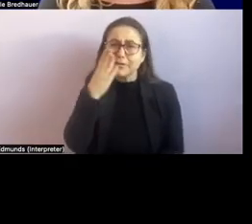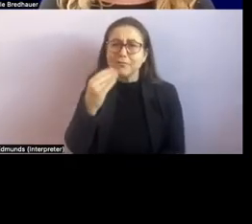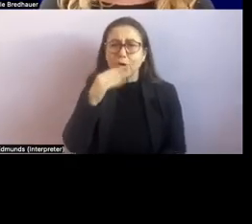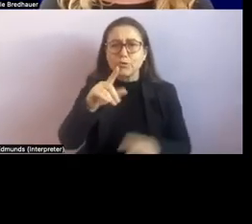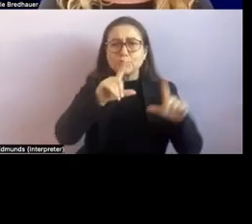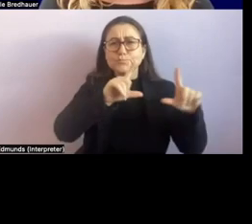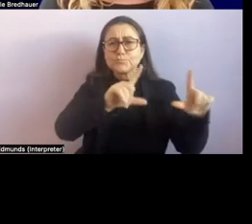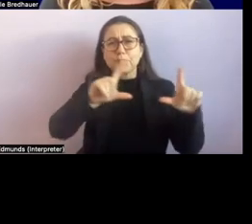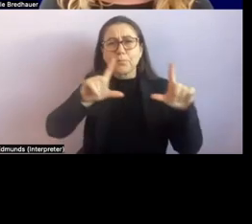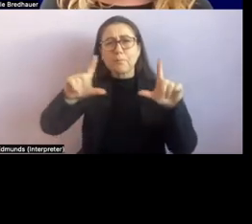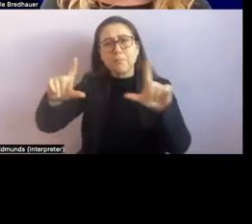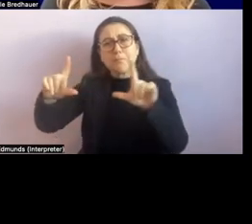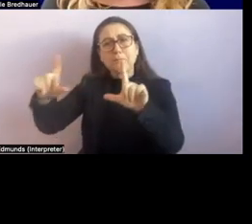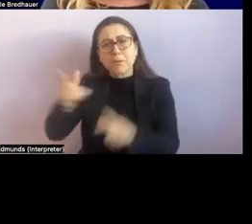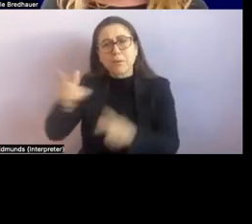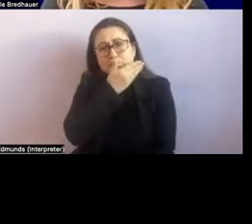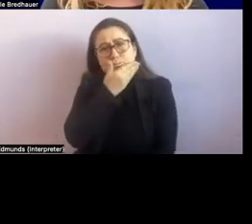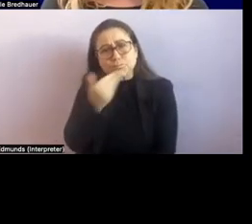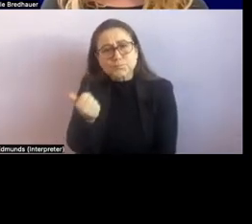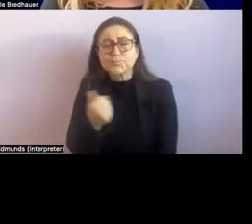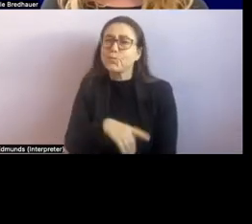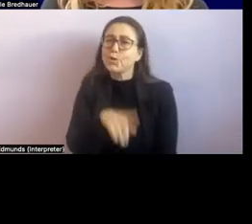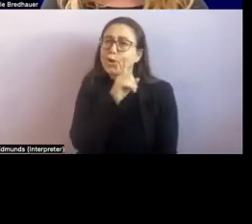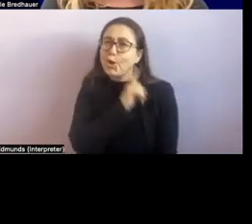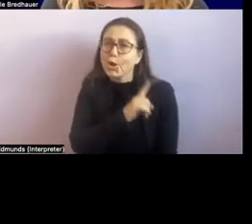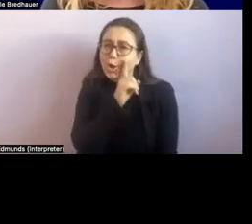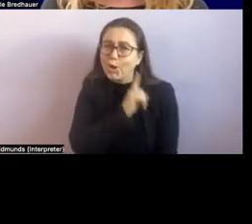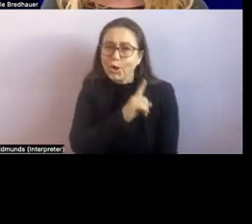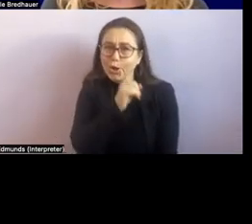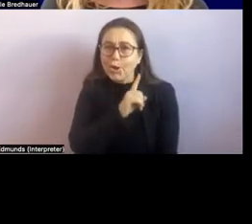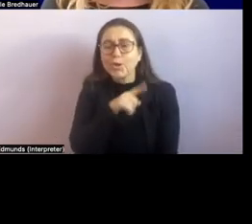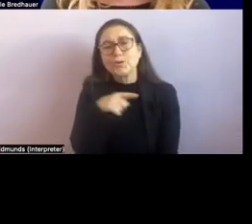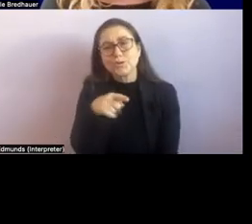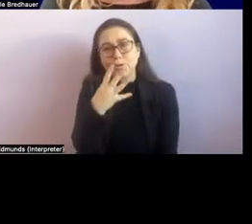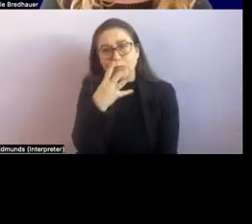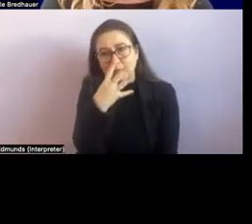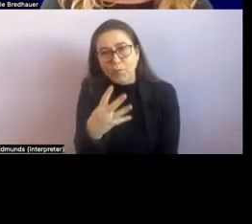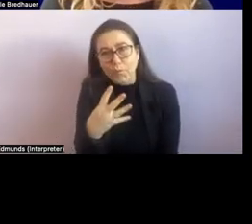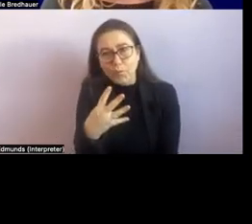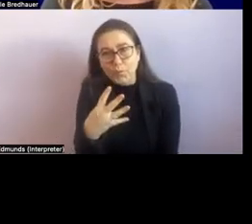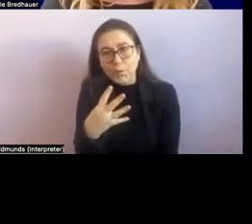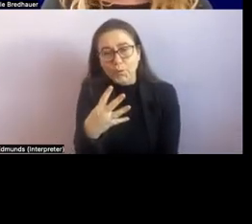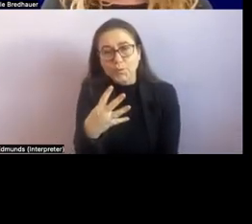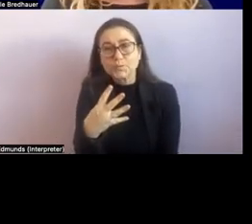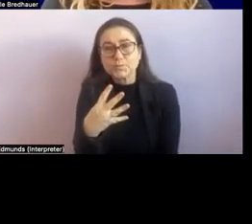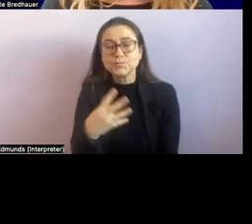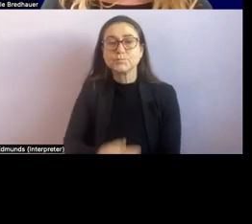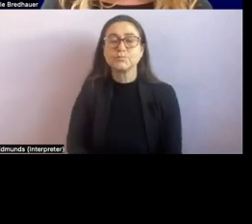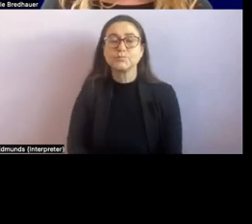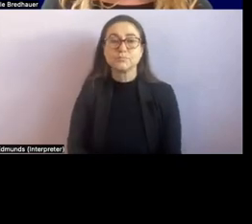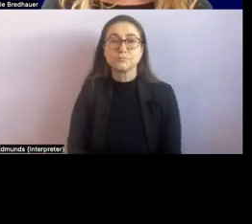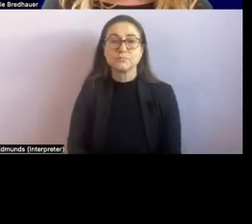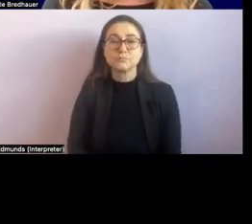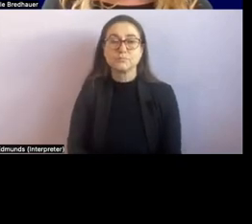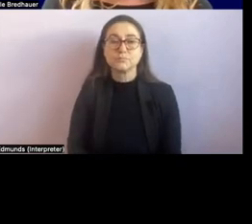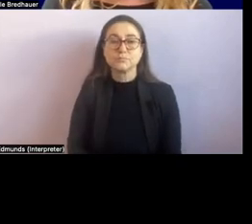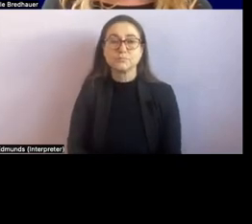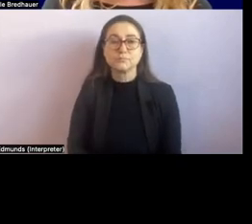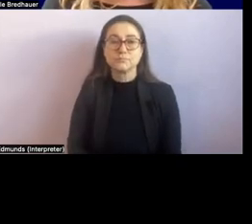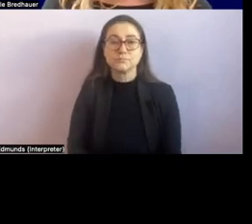a little girl. She's four. She has a